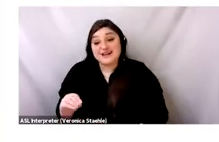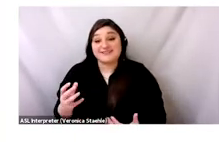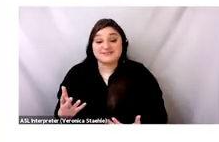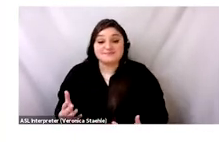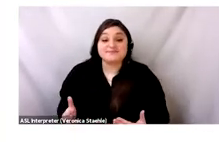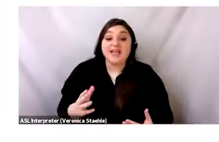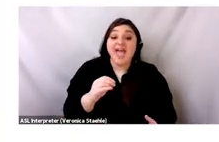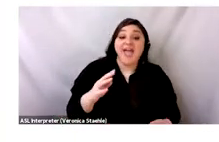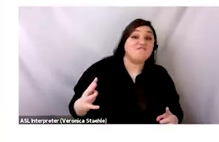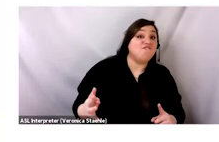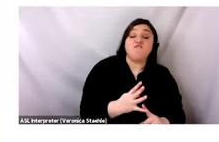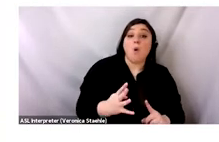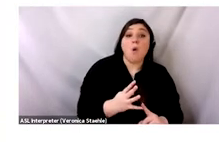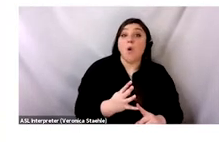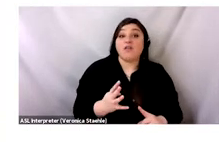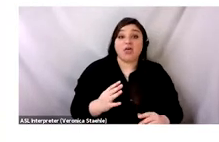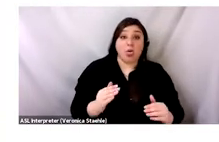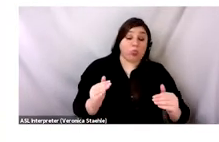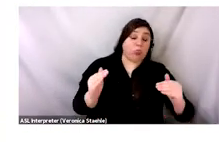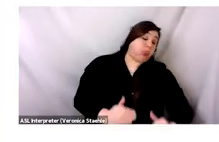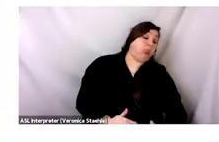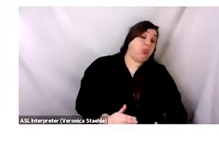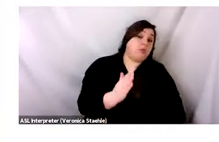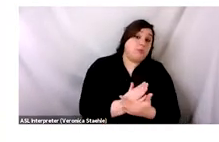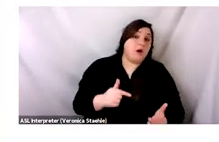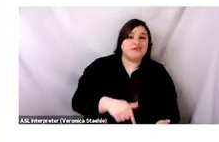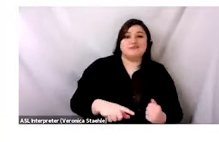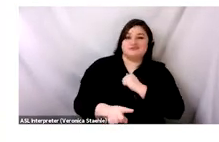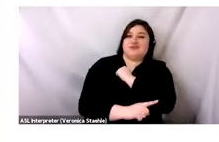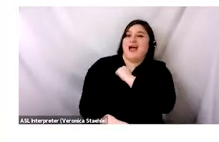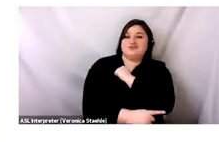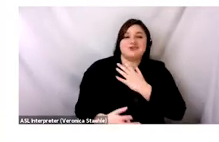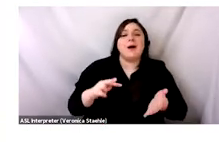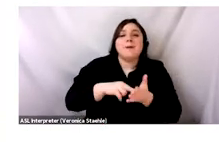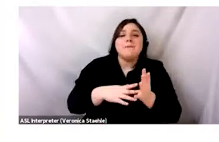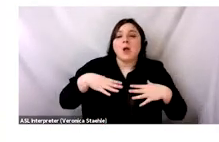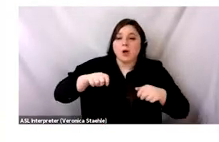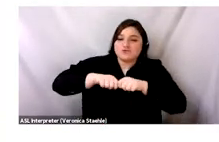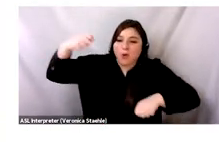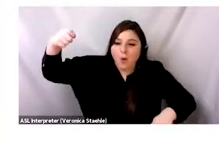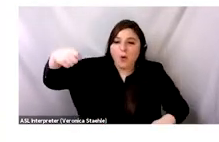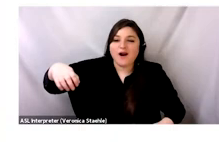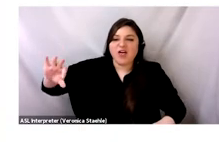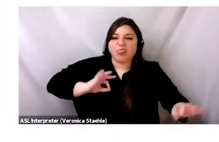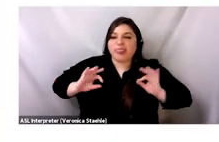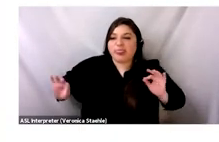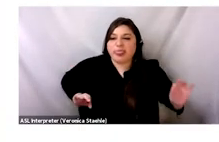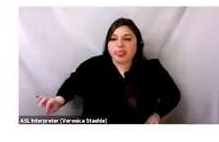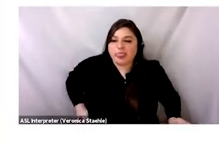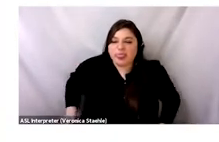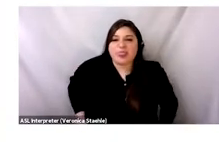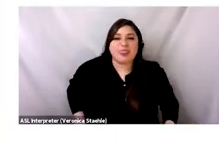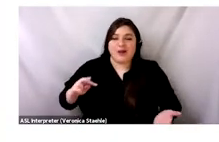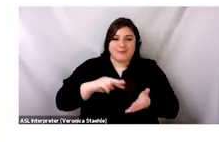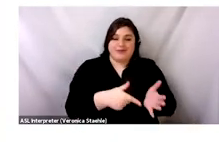of the bale. And then fourth selection, which is also called the under or trash, these are items that are, you know, really